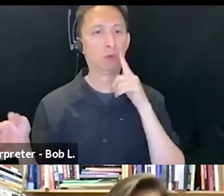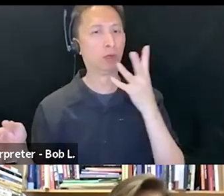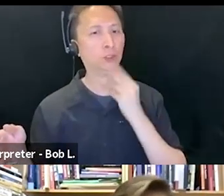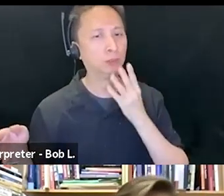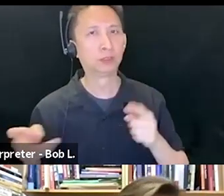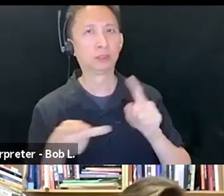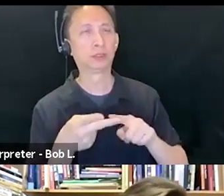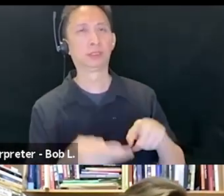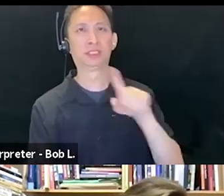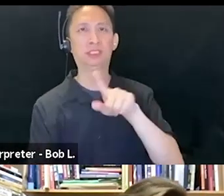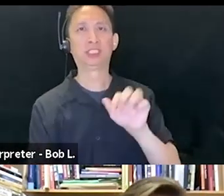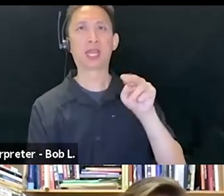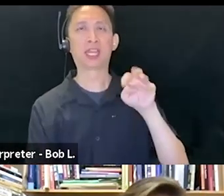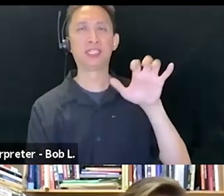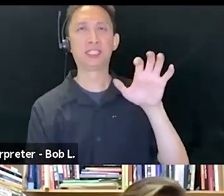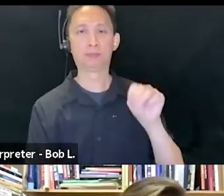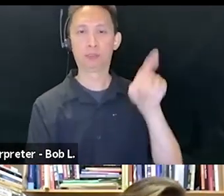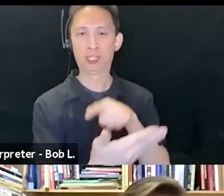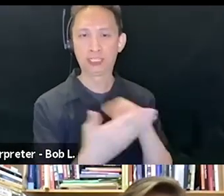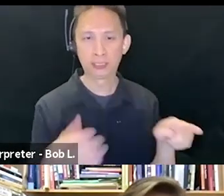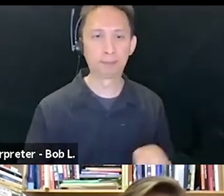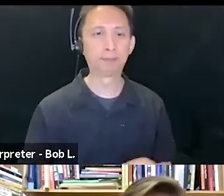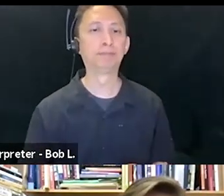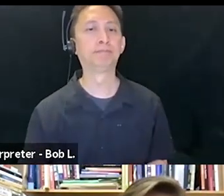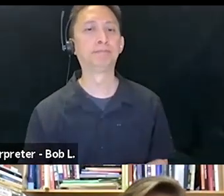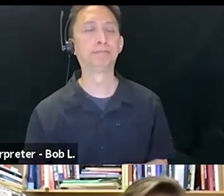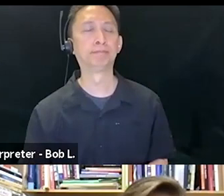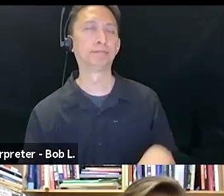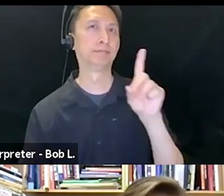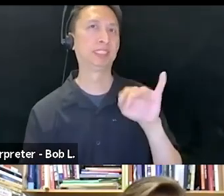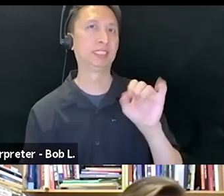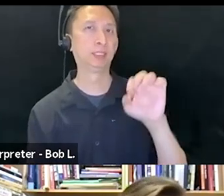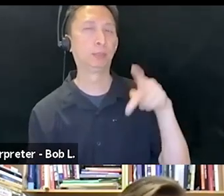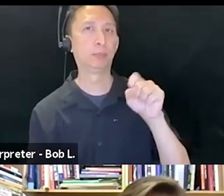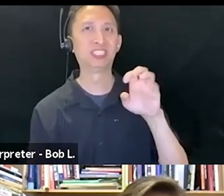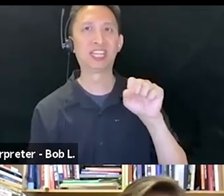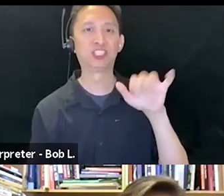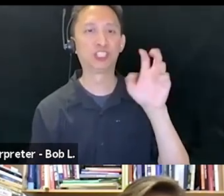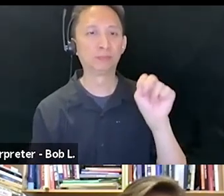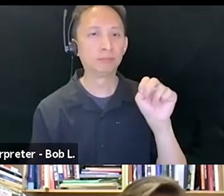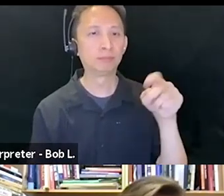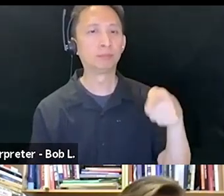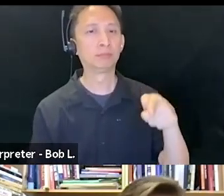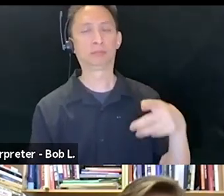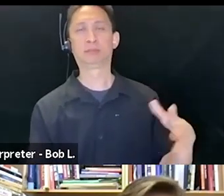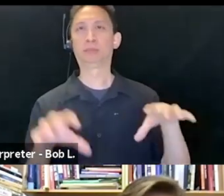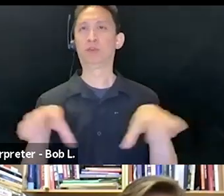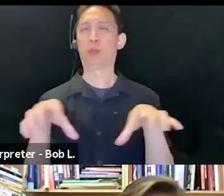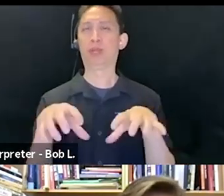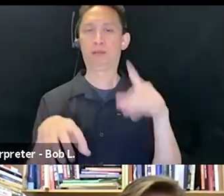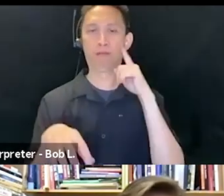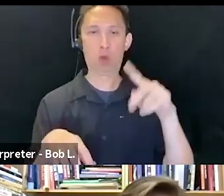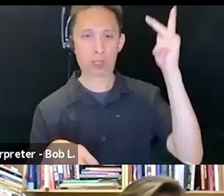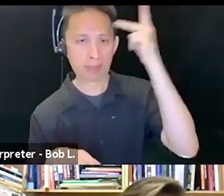Political, co-authored with Athena Athanasio in 2013, Senses of the Subject and Note Towards